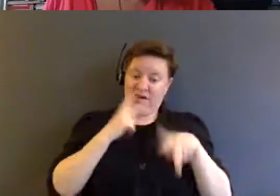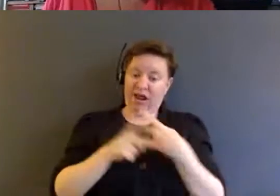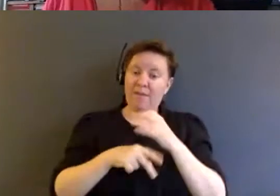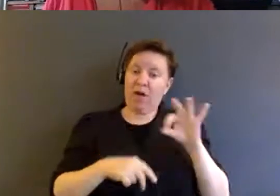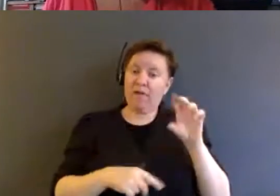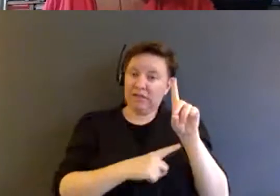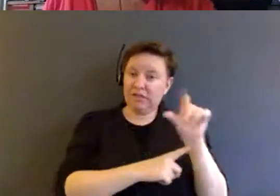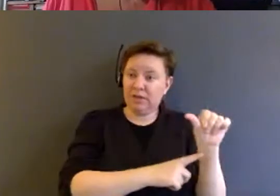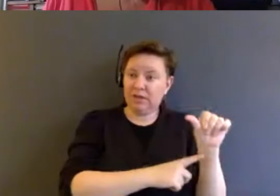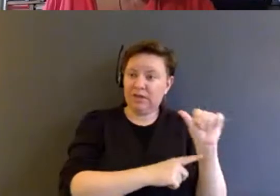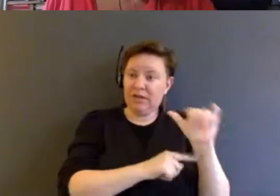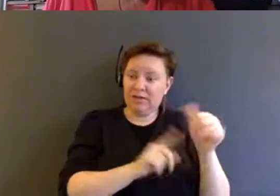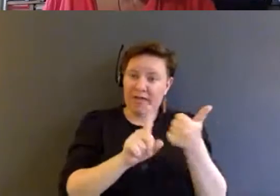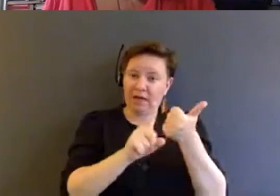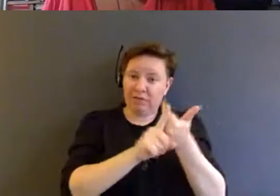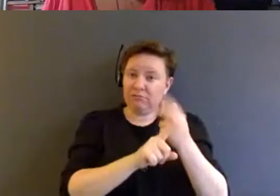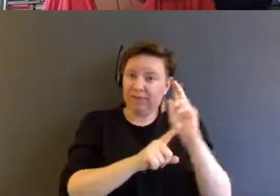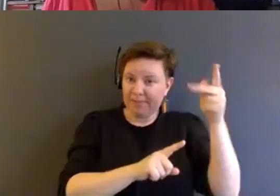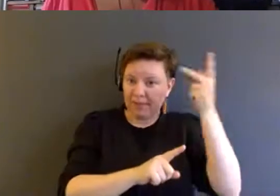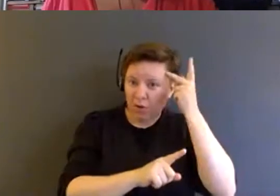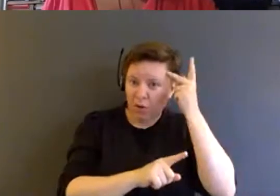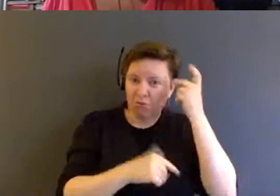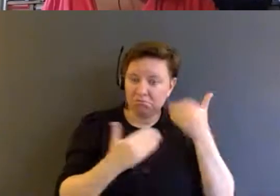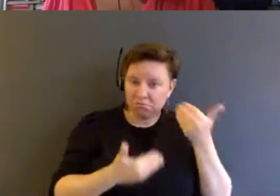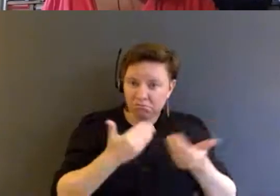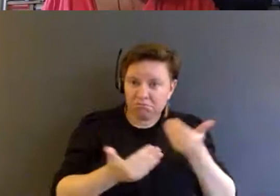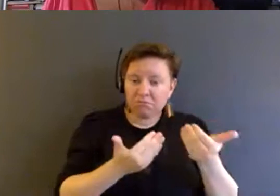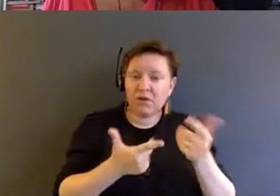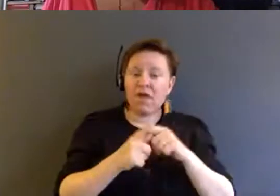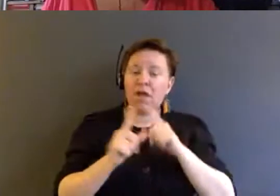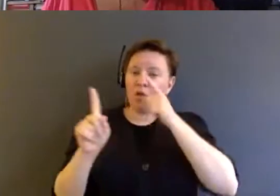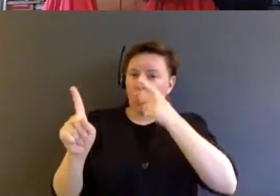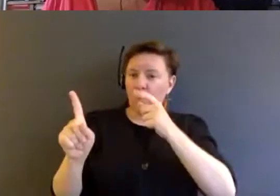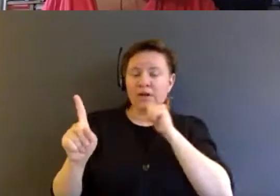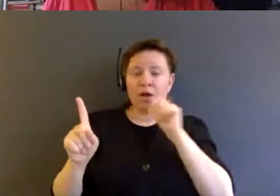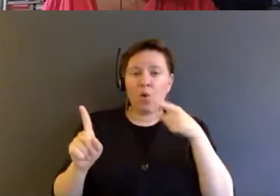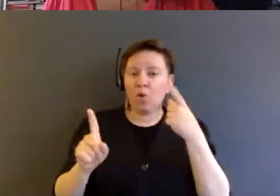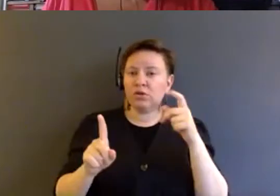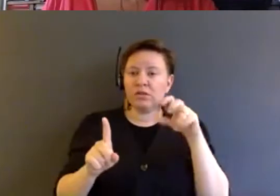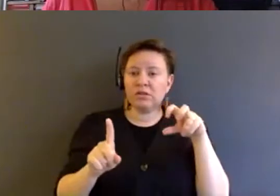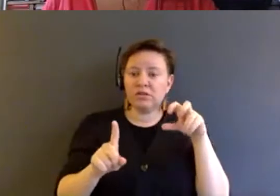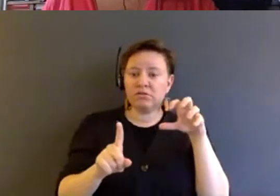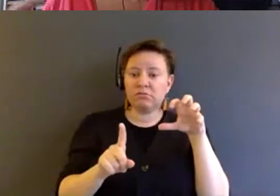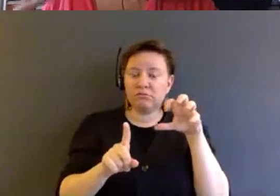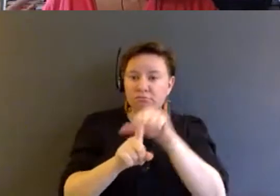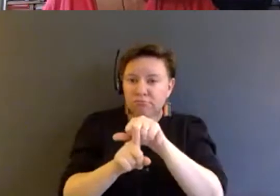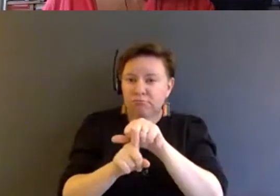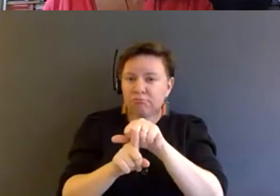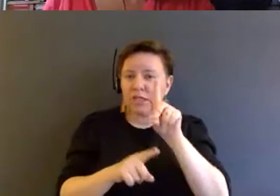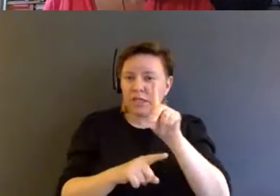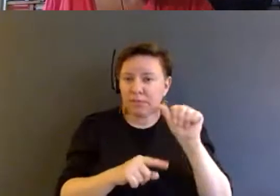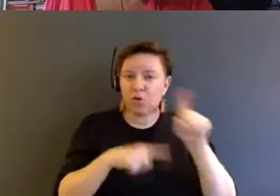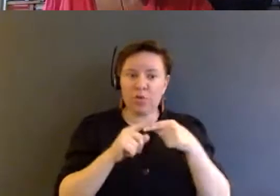as political. The goal then would be not only to capture disability when it's